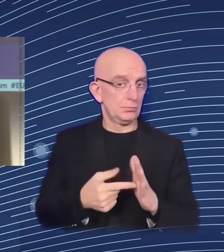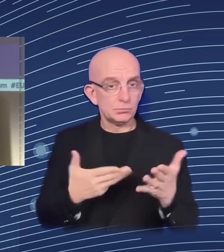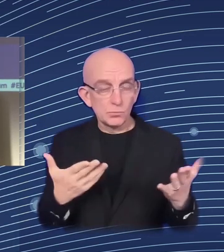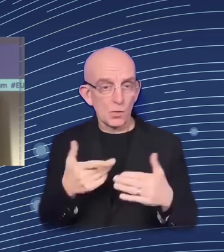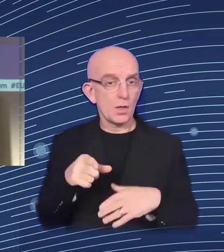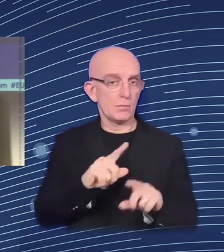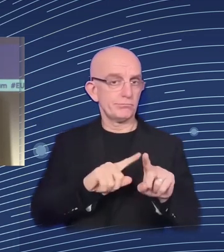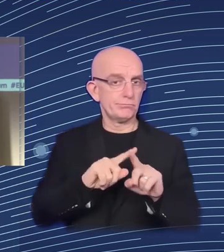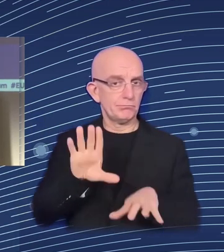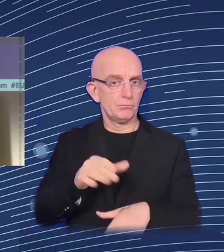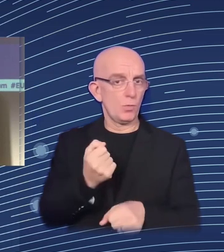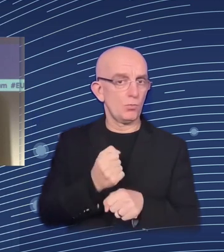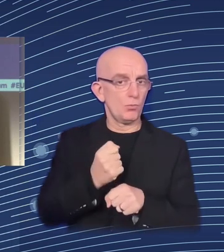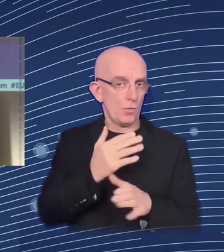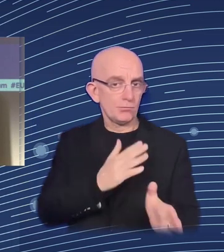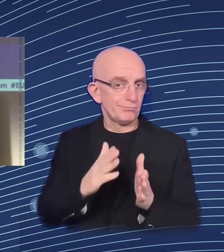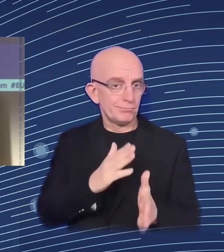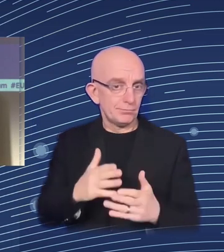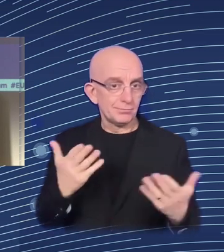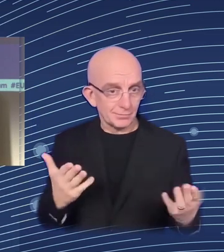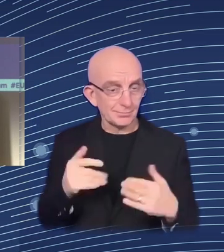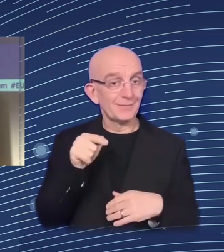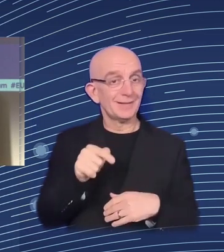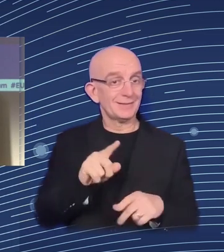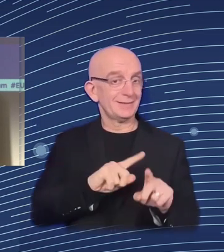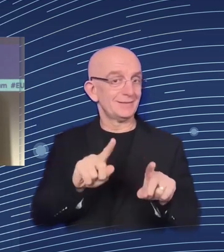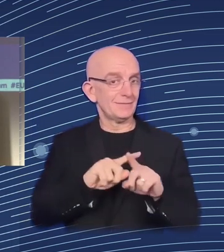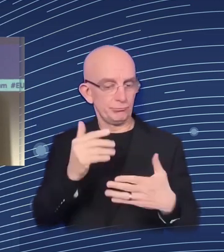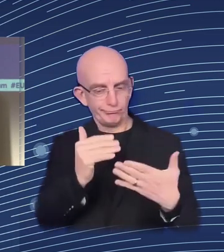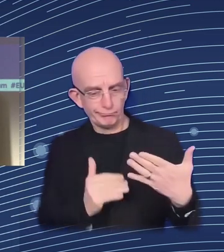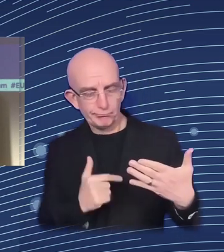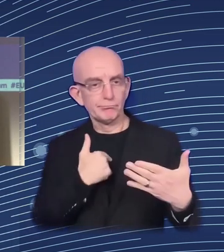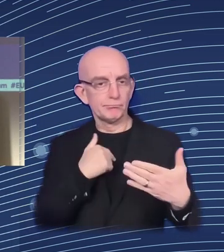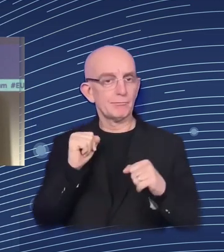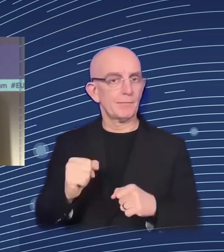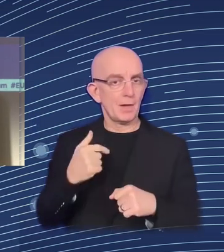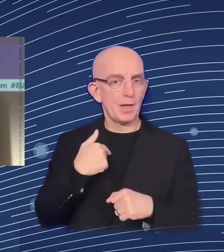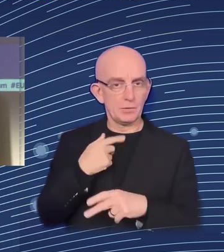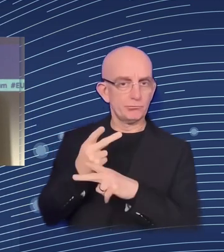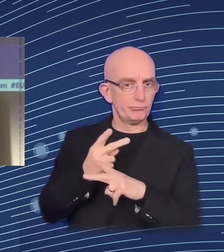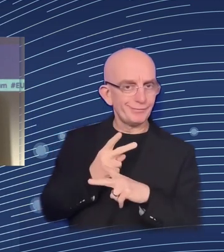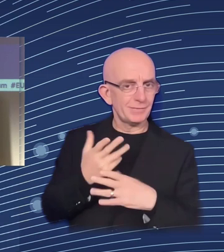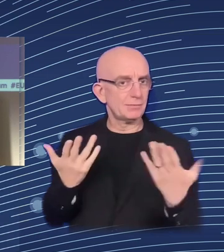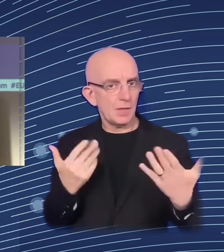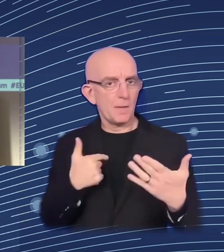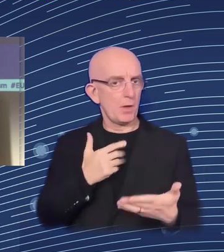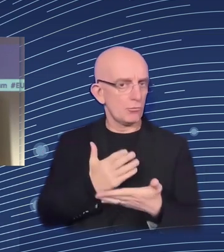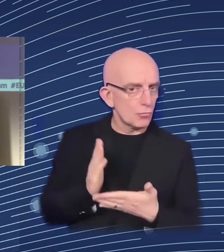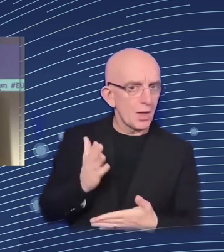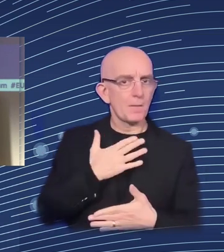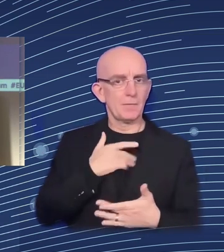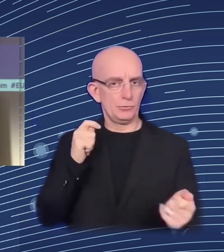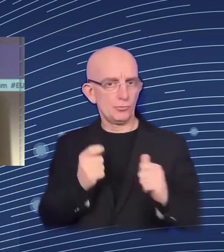there is a part which is really related to the welfare system. And then it's provision of education and the fact that technological